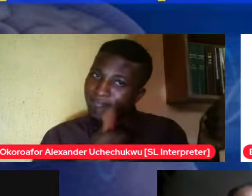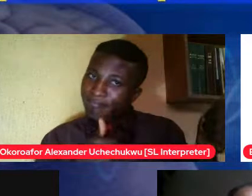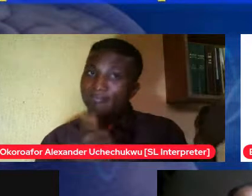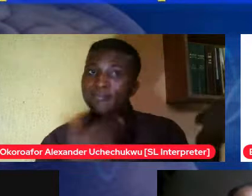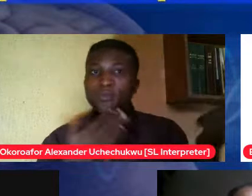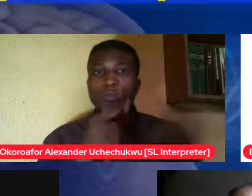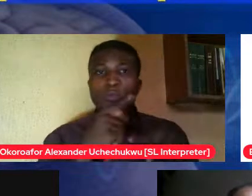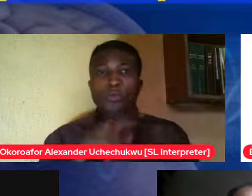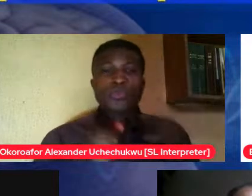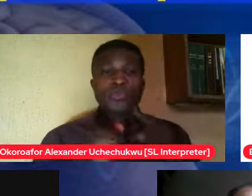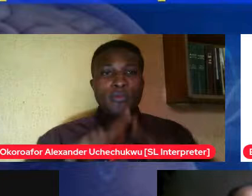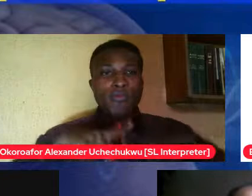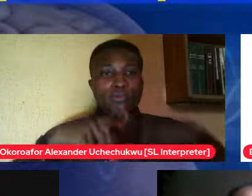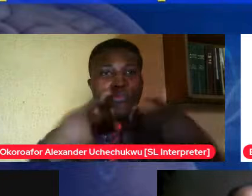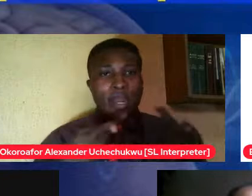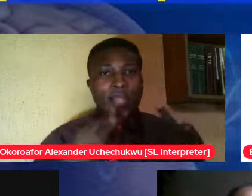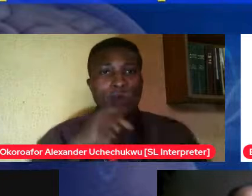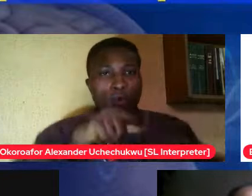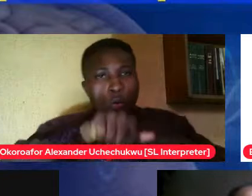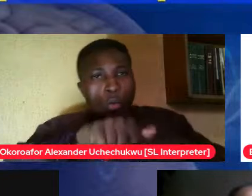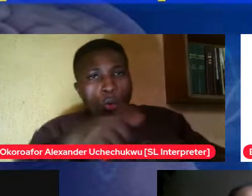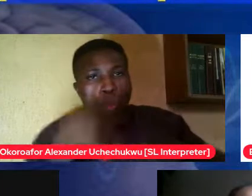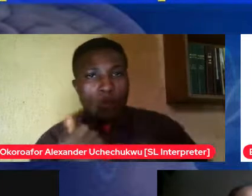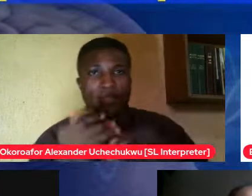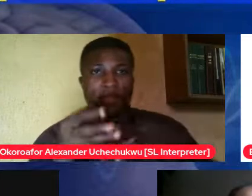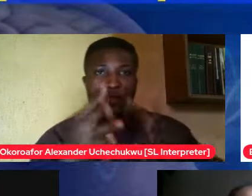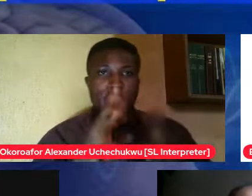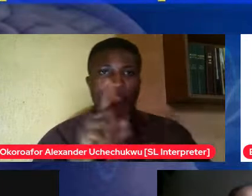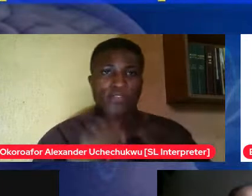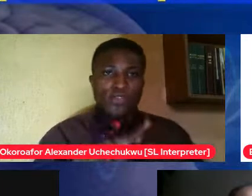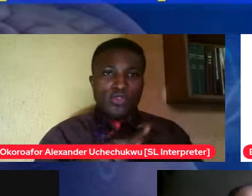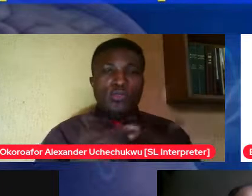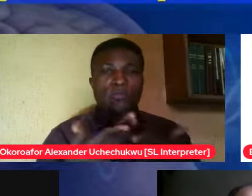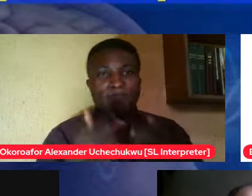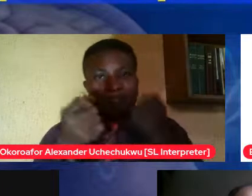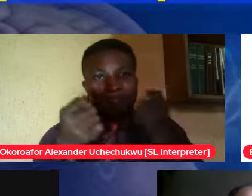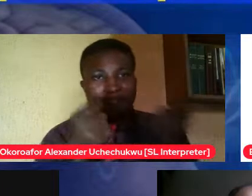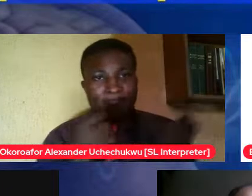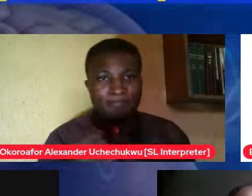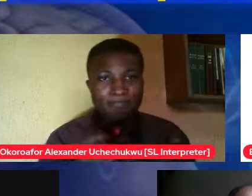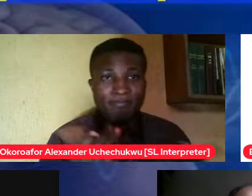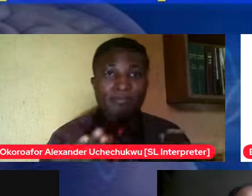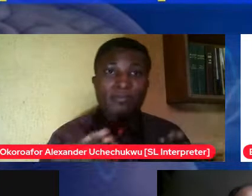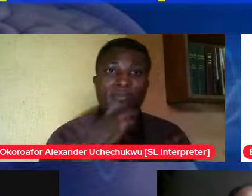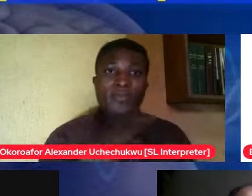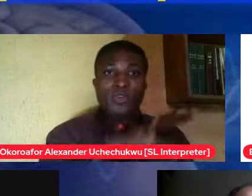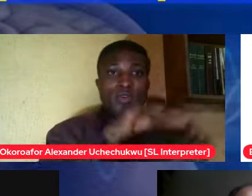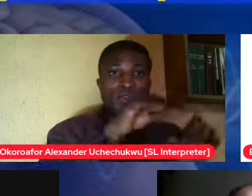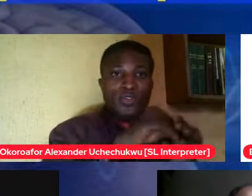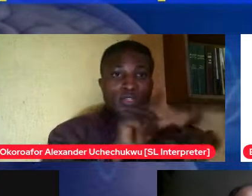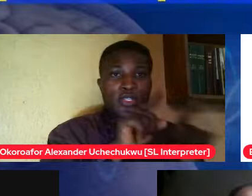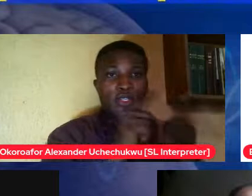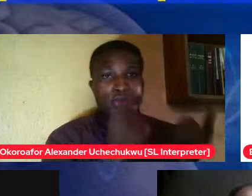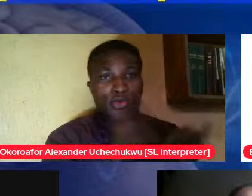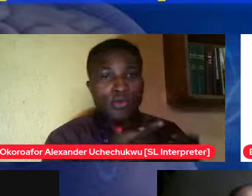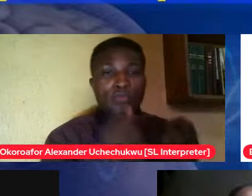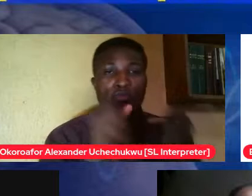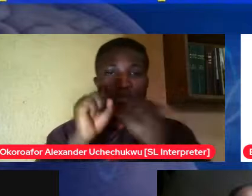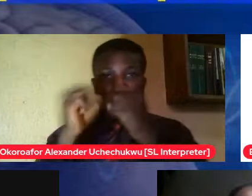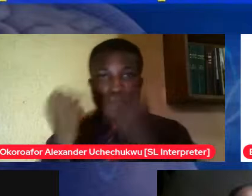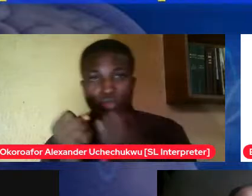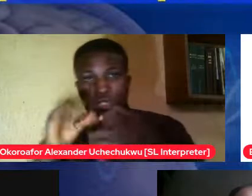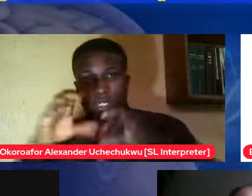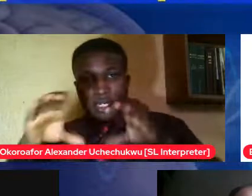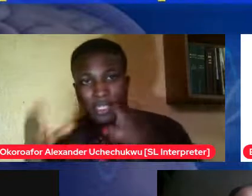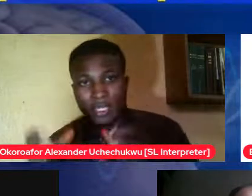channeling that channeling the energy join a group a social class go hiking you know go for